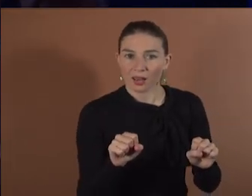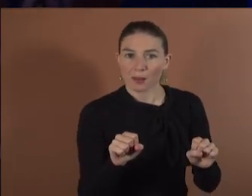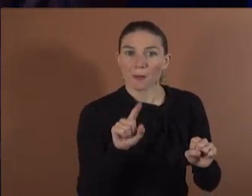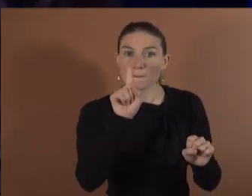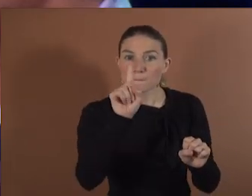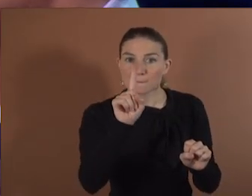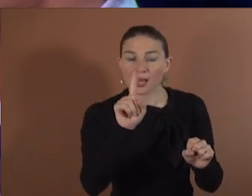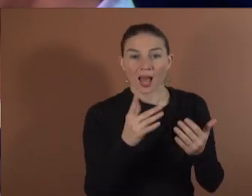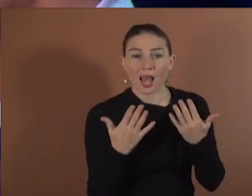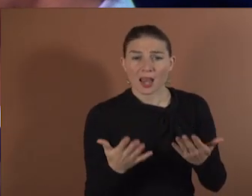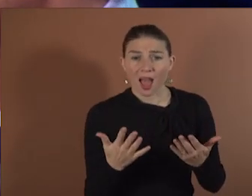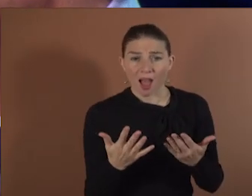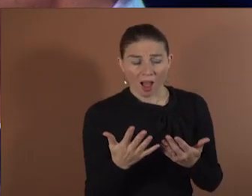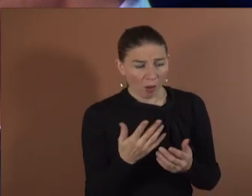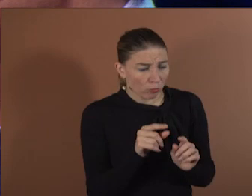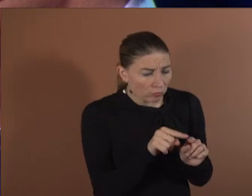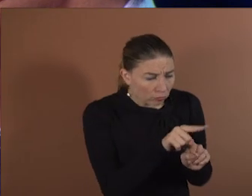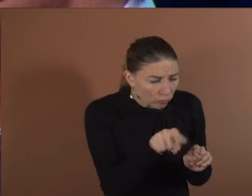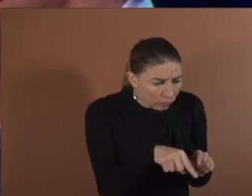to more hospitals over the next years.